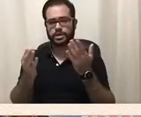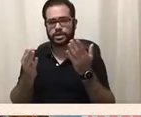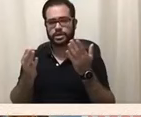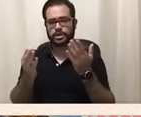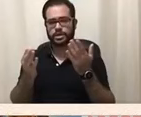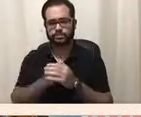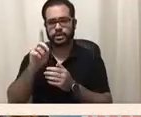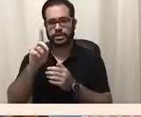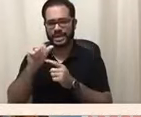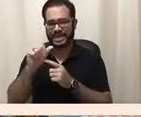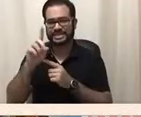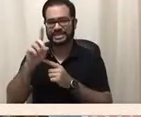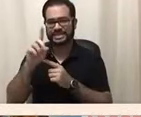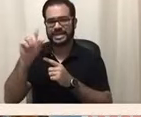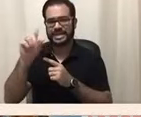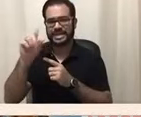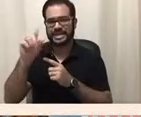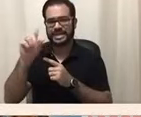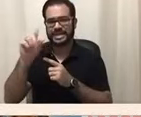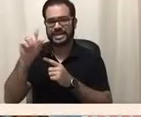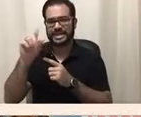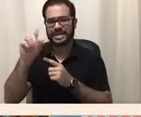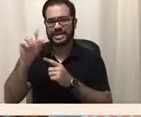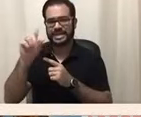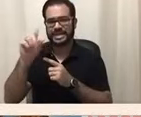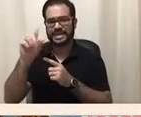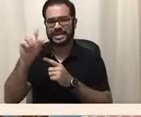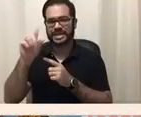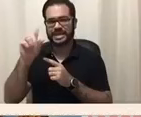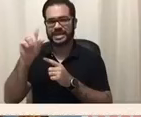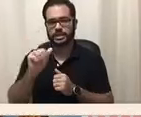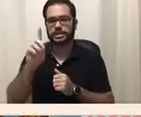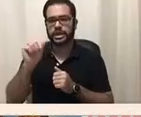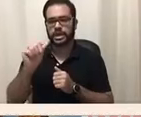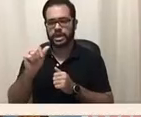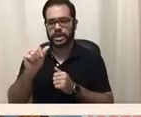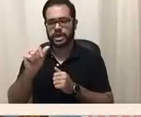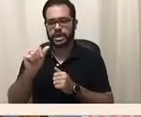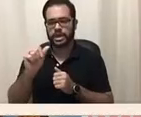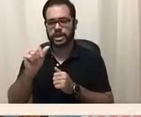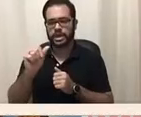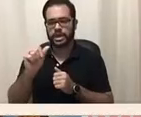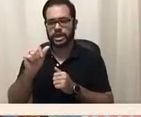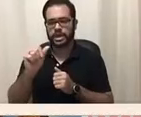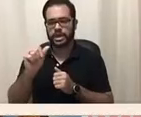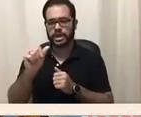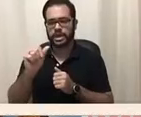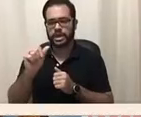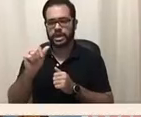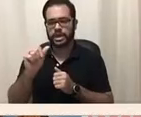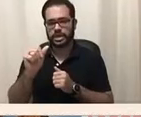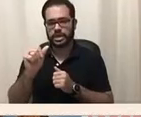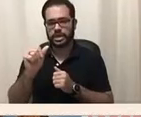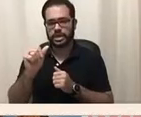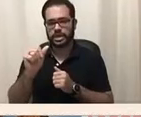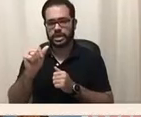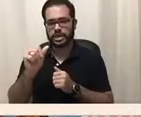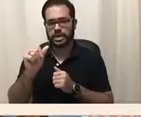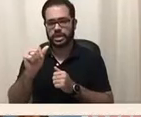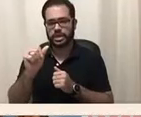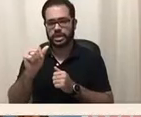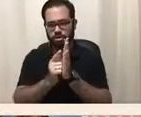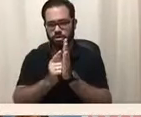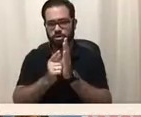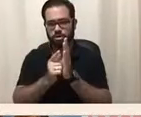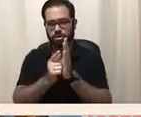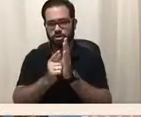Act, also known as the ADA, is signed into law by then President George H. W. alongside the founding father,